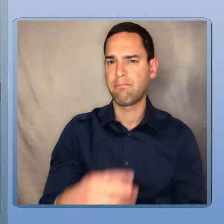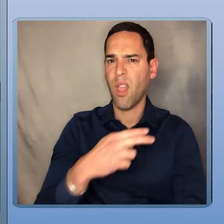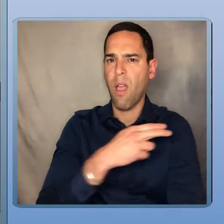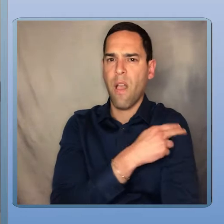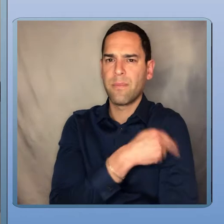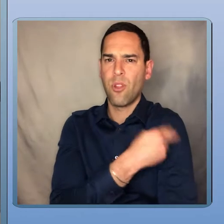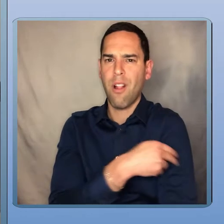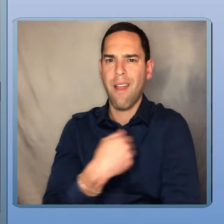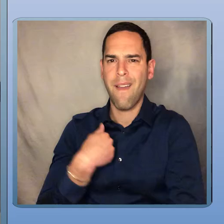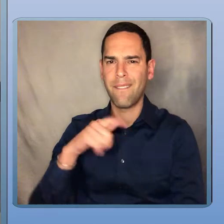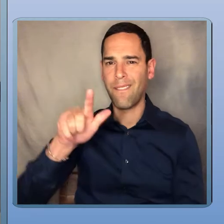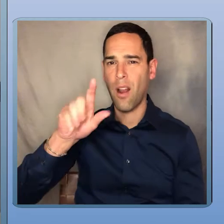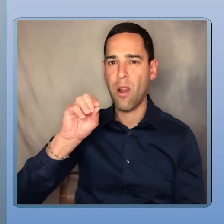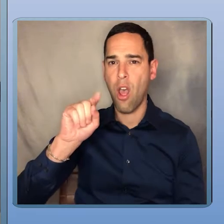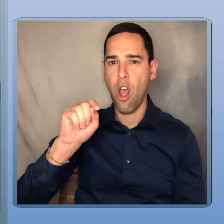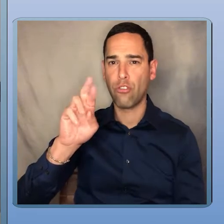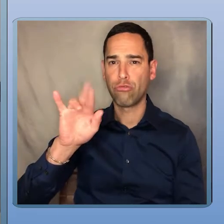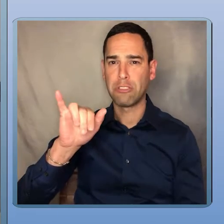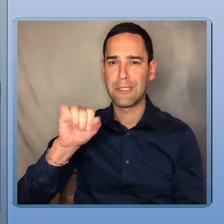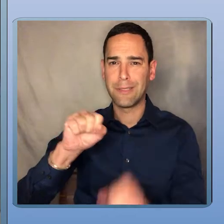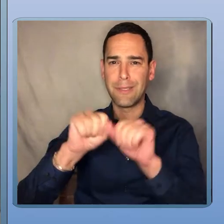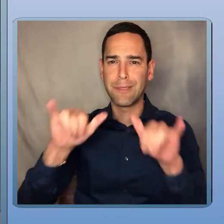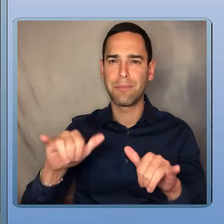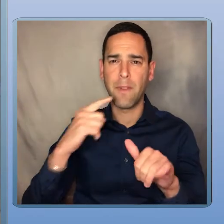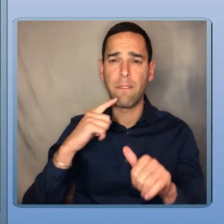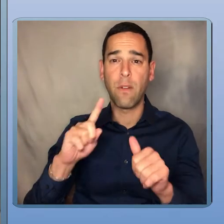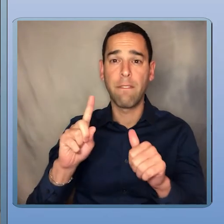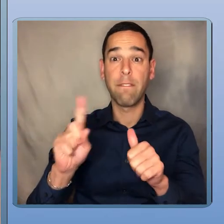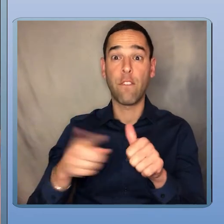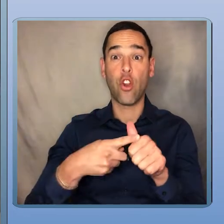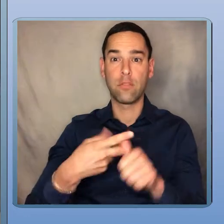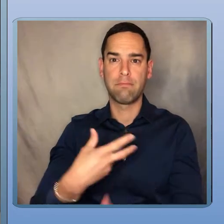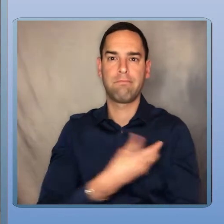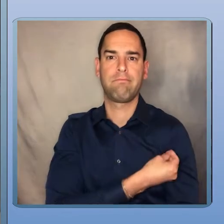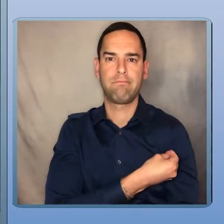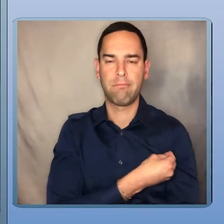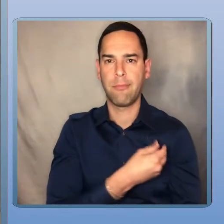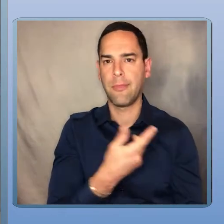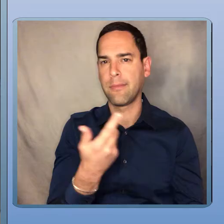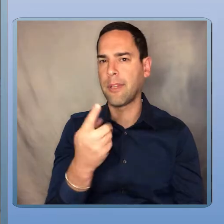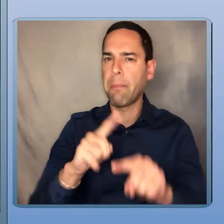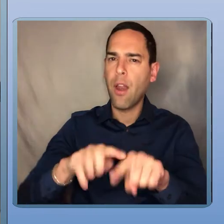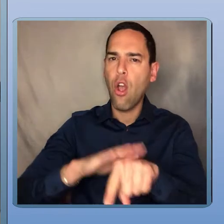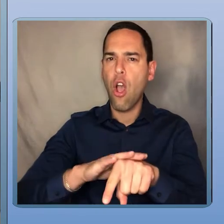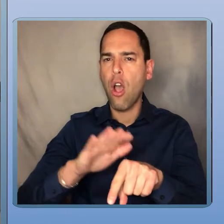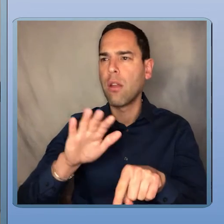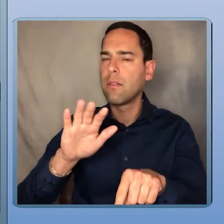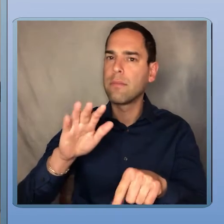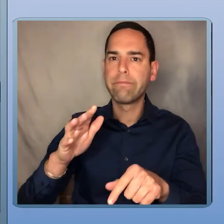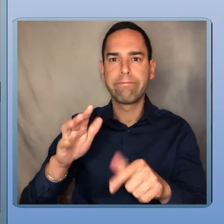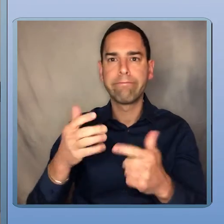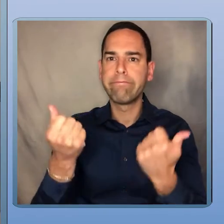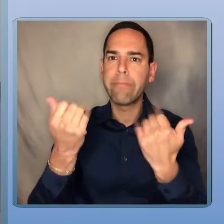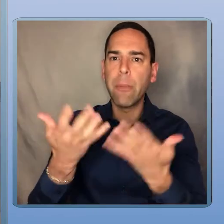We had a lottery system at the hospital for the first dose and depending on like where you fell in terms of your encounters